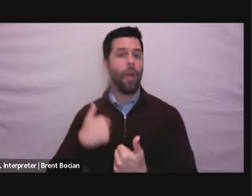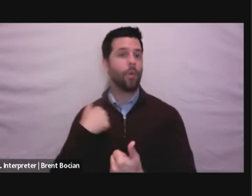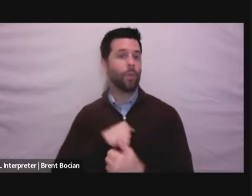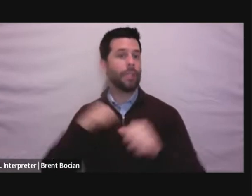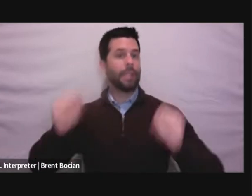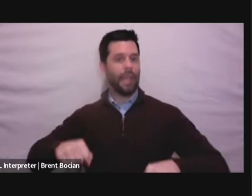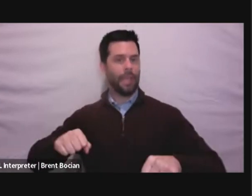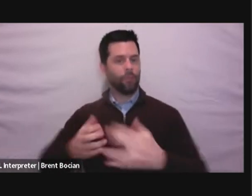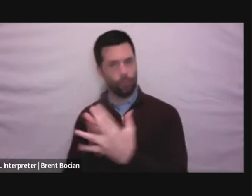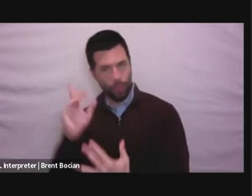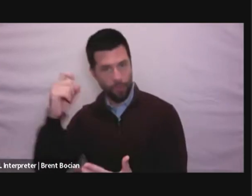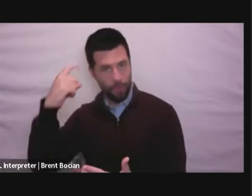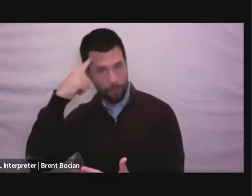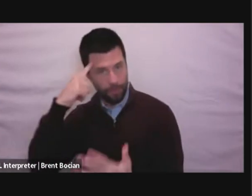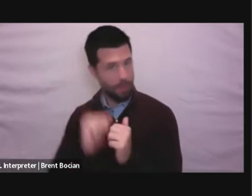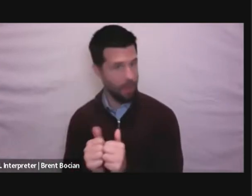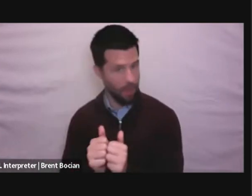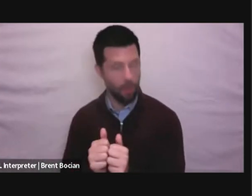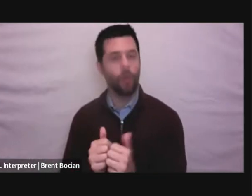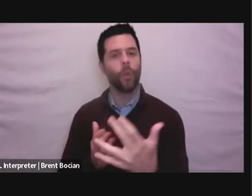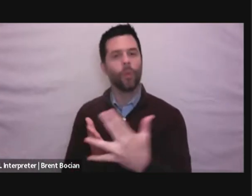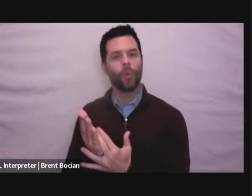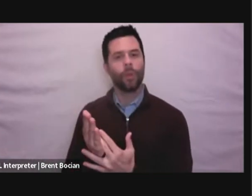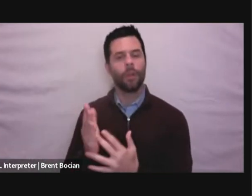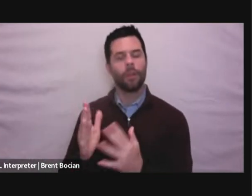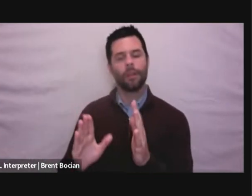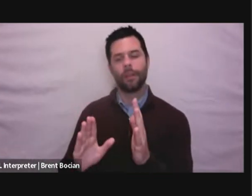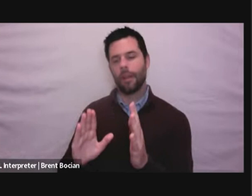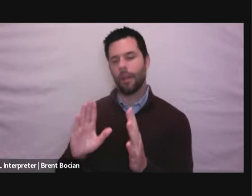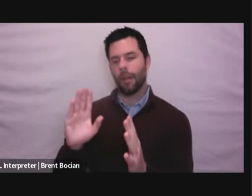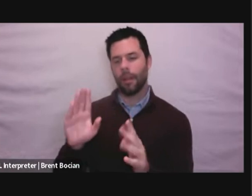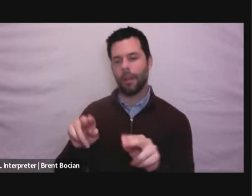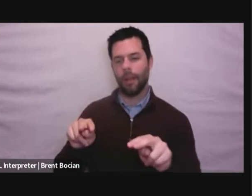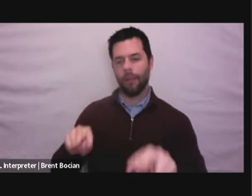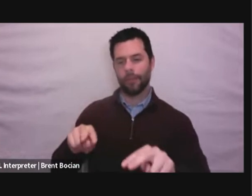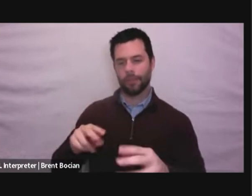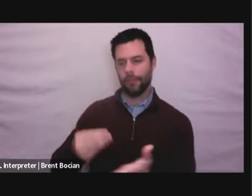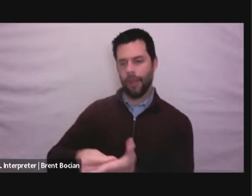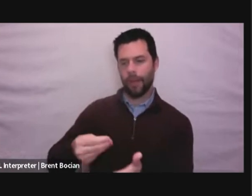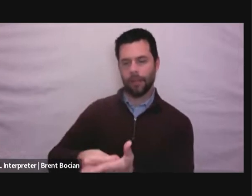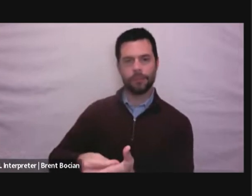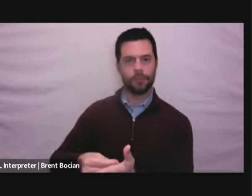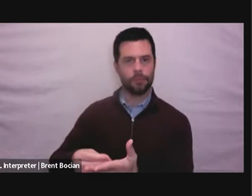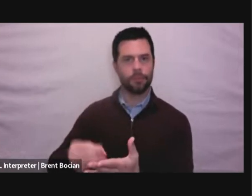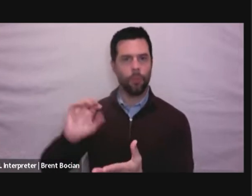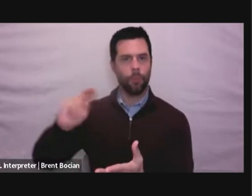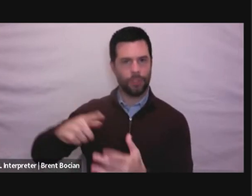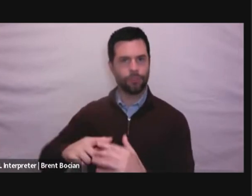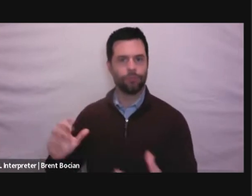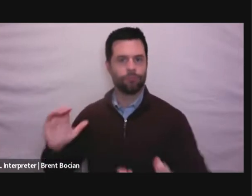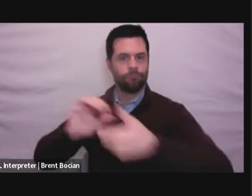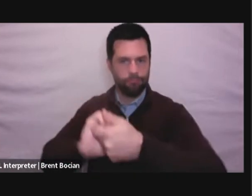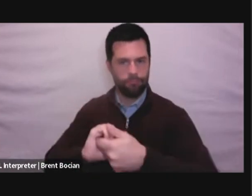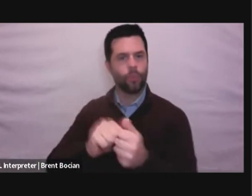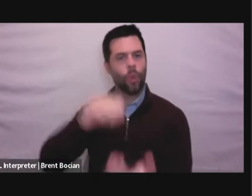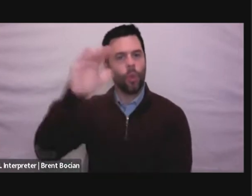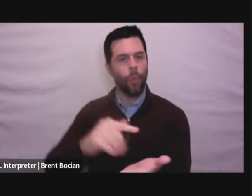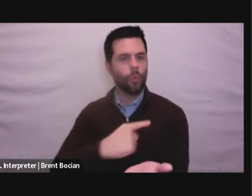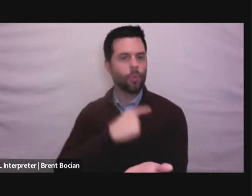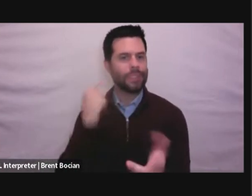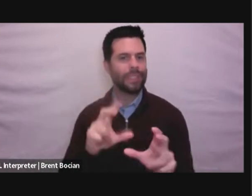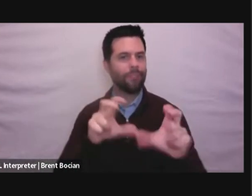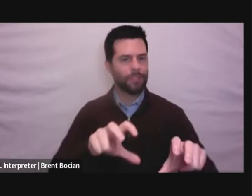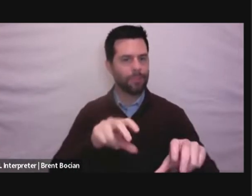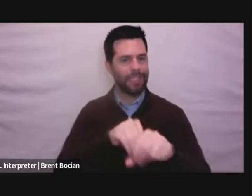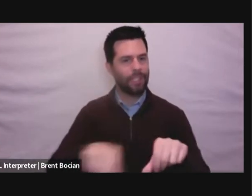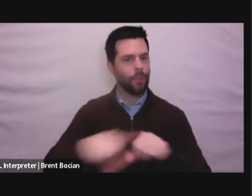is through the Development Finance Corporation, which partners with the private sector to lower the risk of investment in developing countries, including